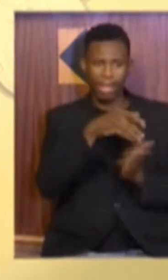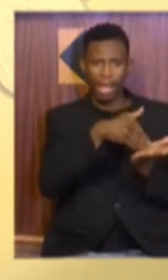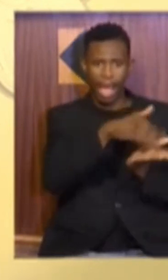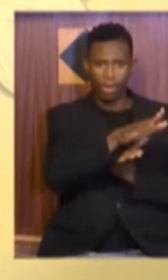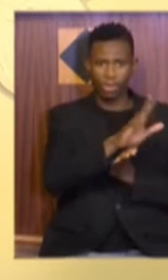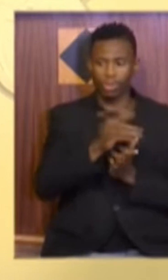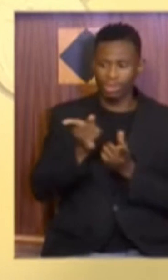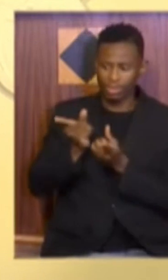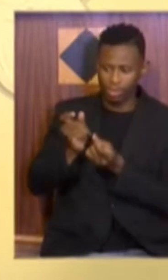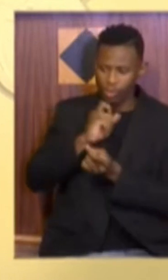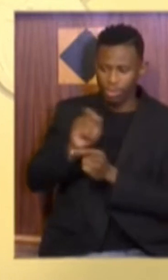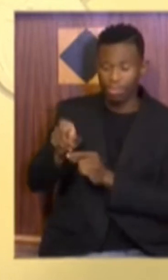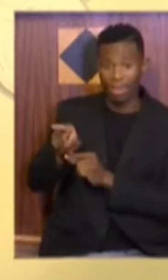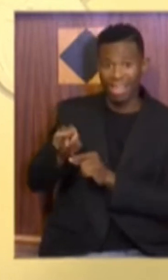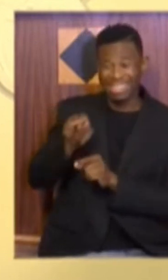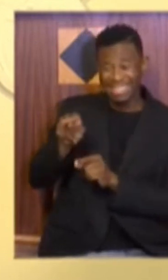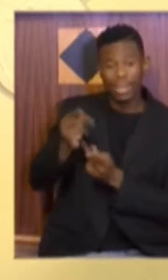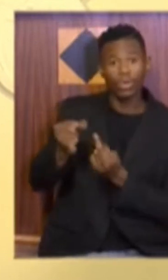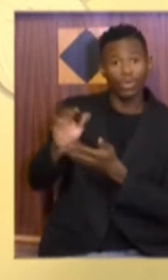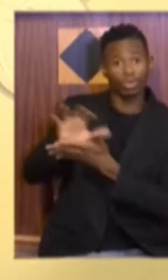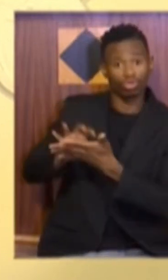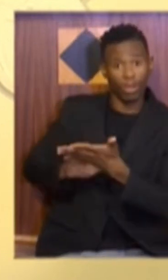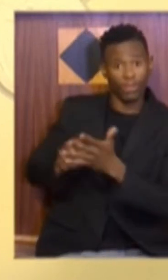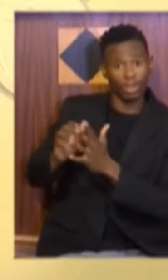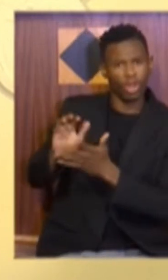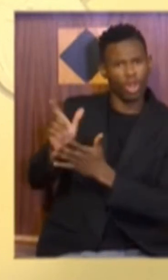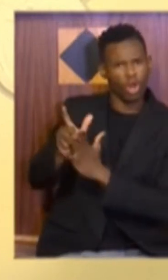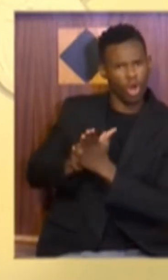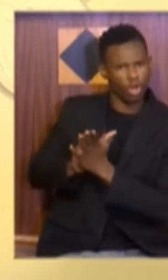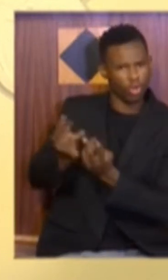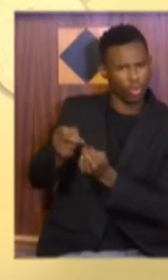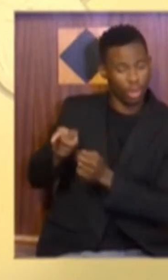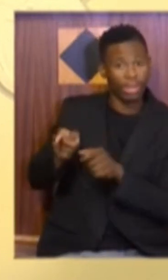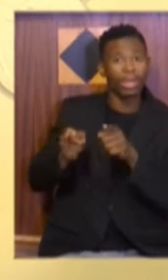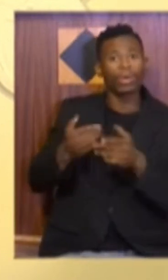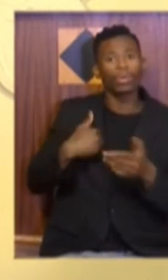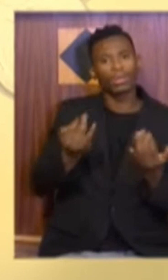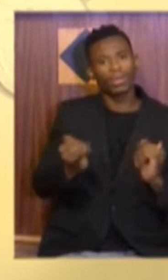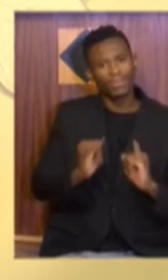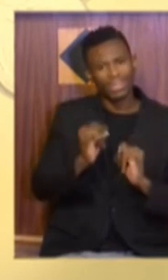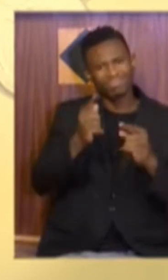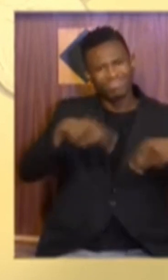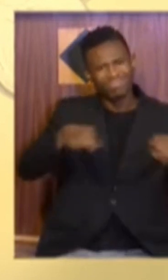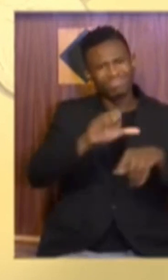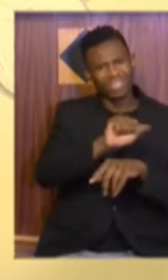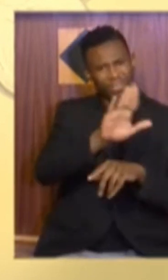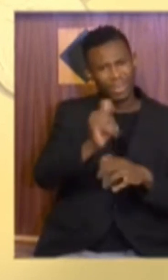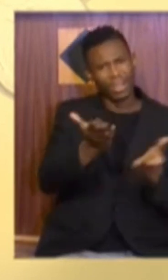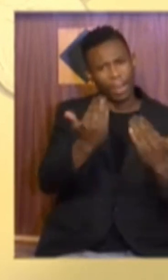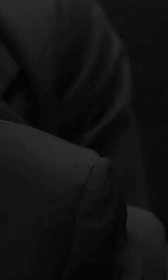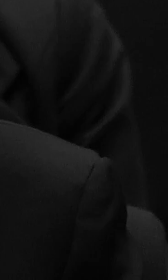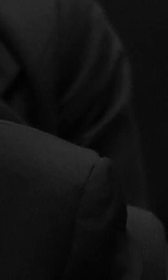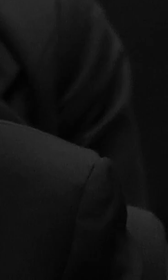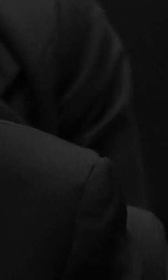Africans are invited to make comments on the draft regulations before 16 April 2022.